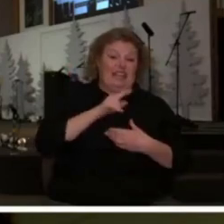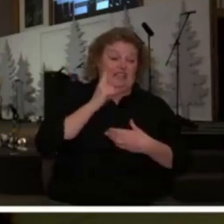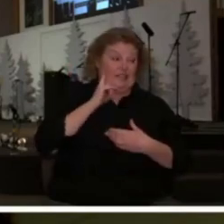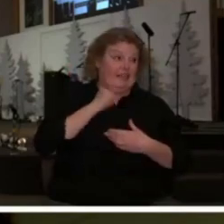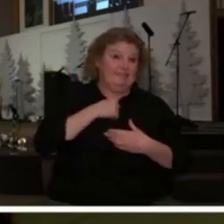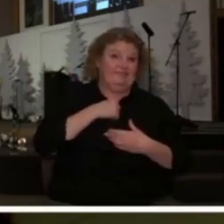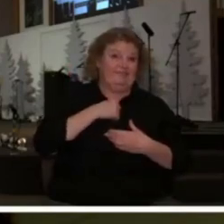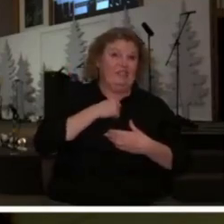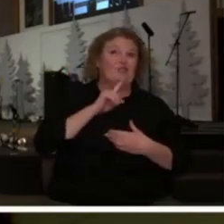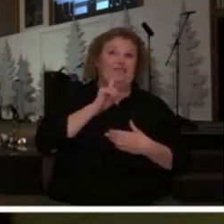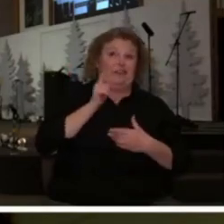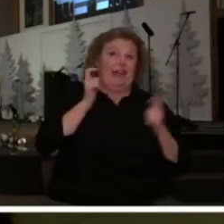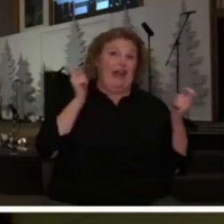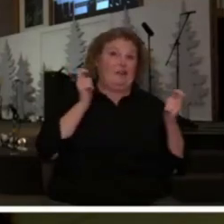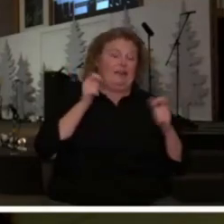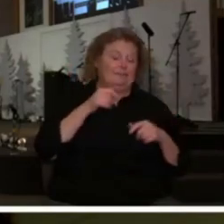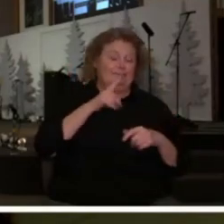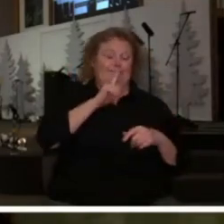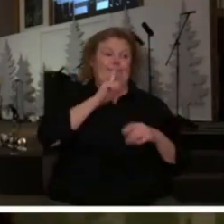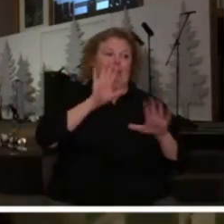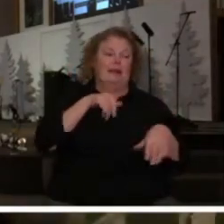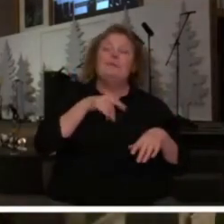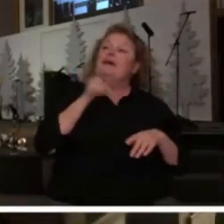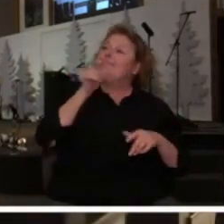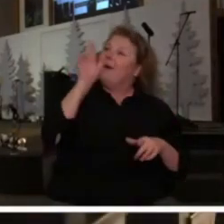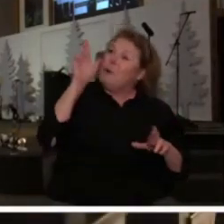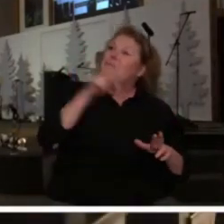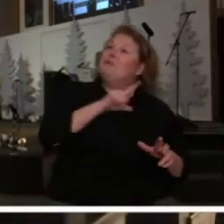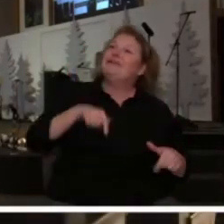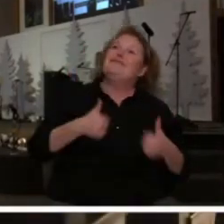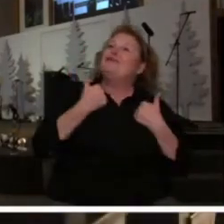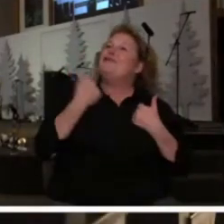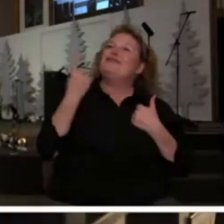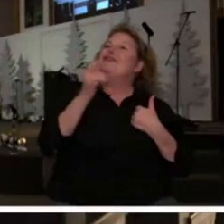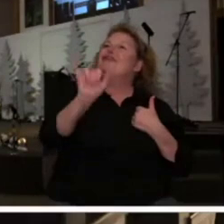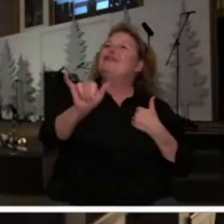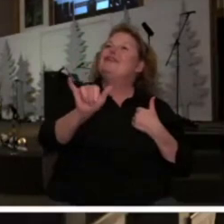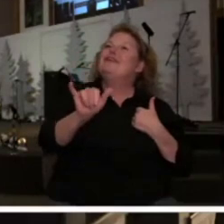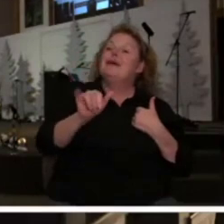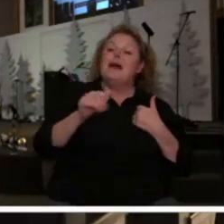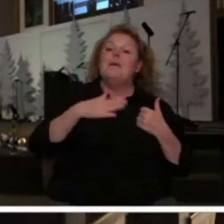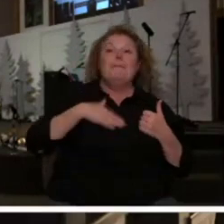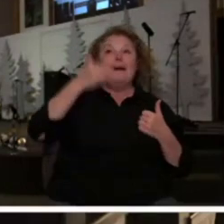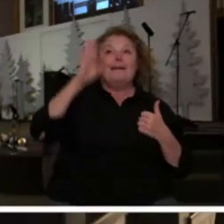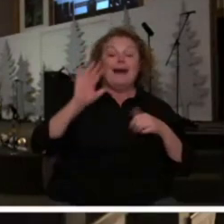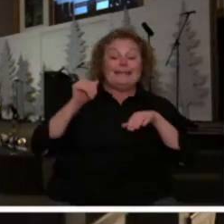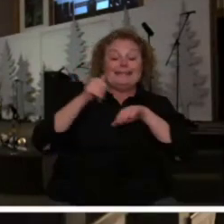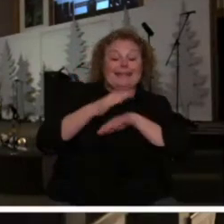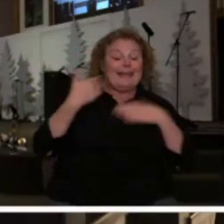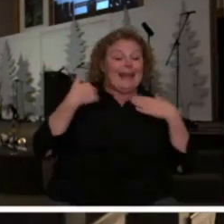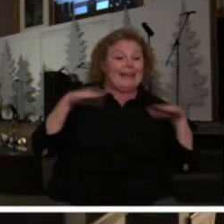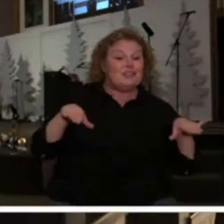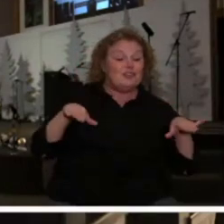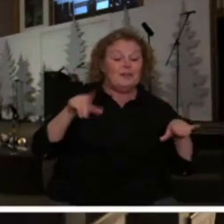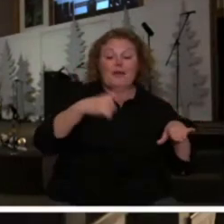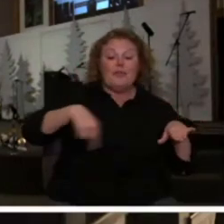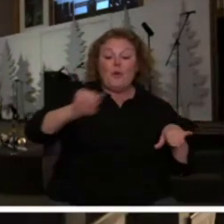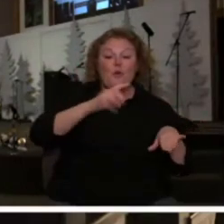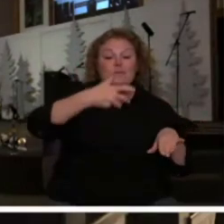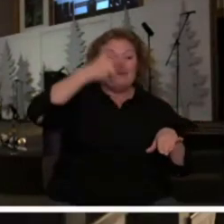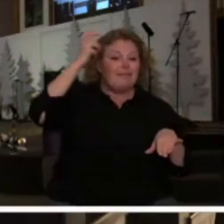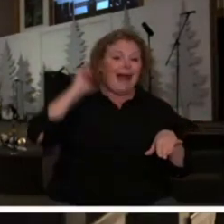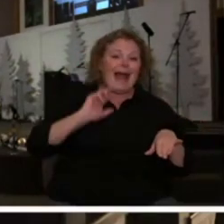my God sent his angel and he shut the mouths of the lions